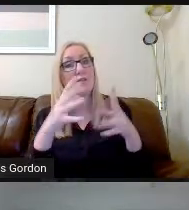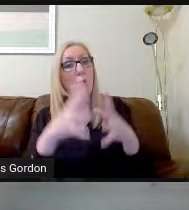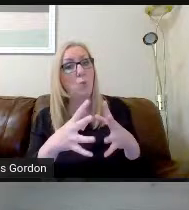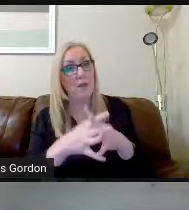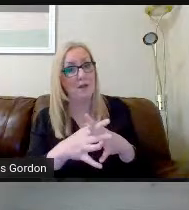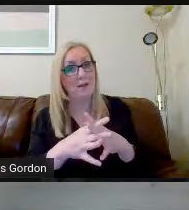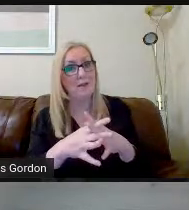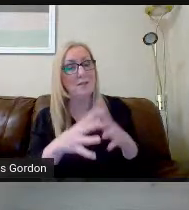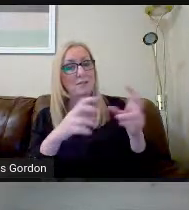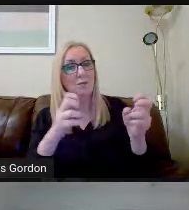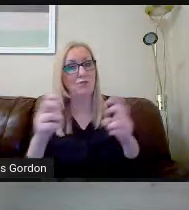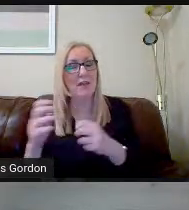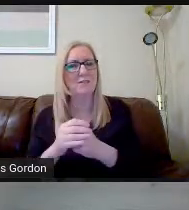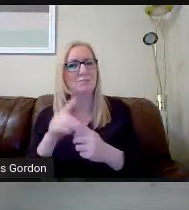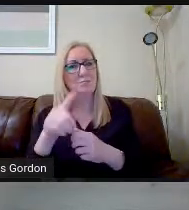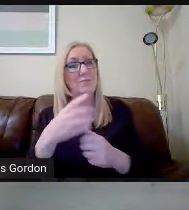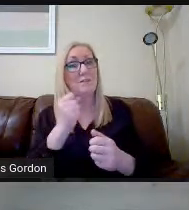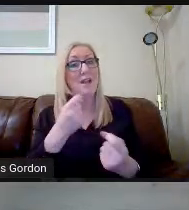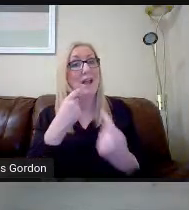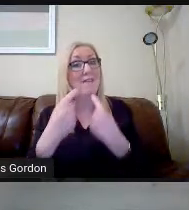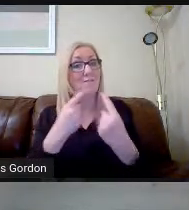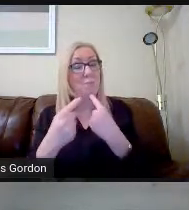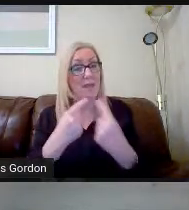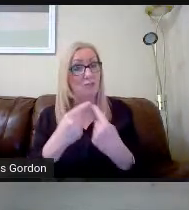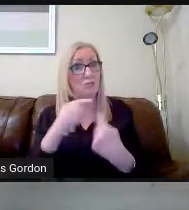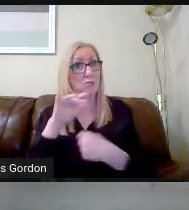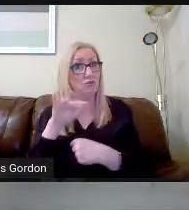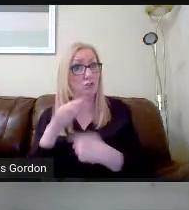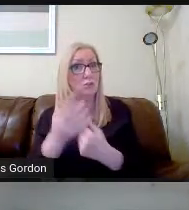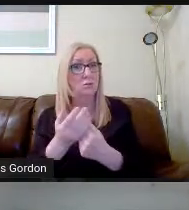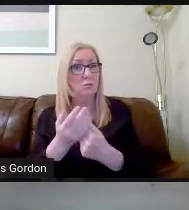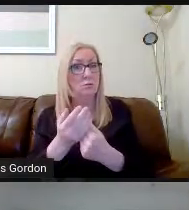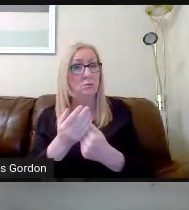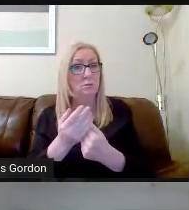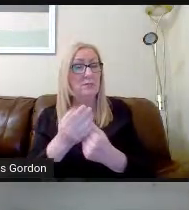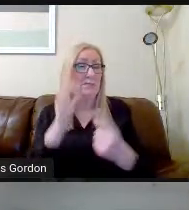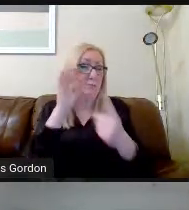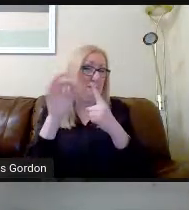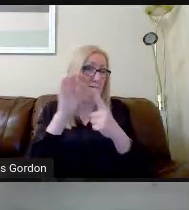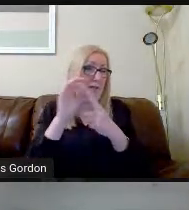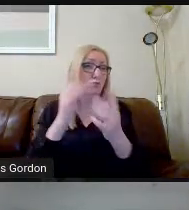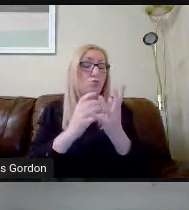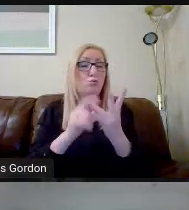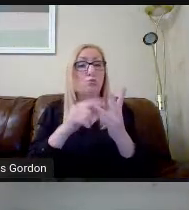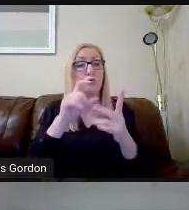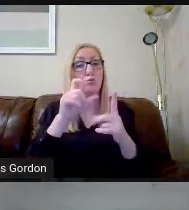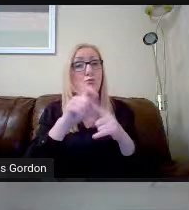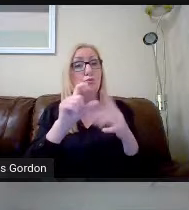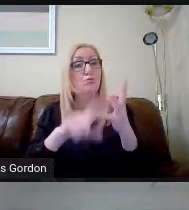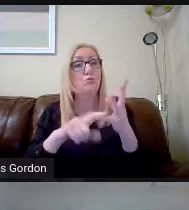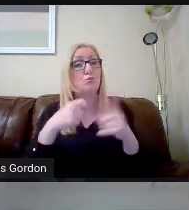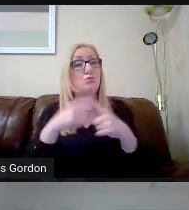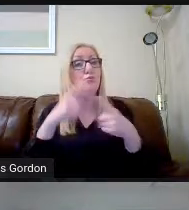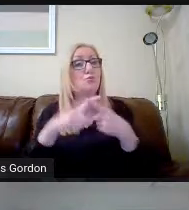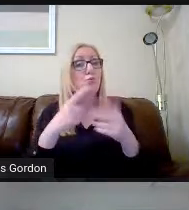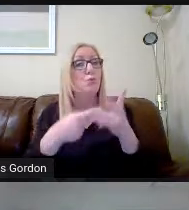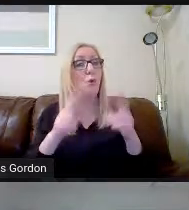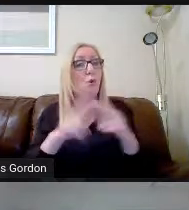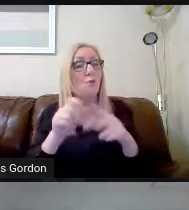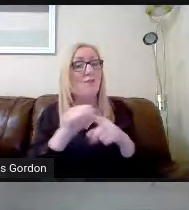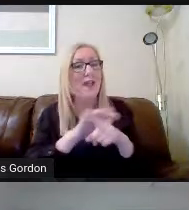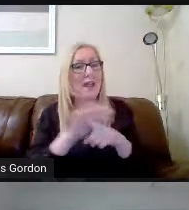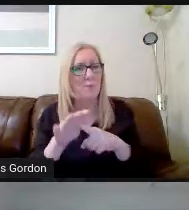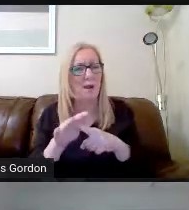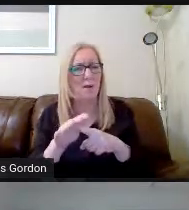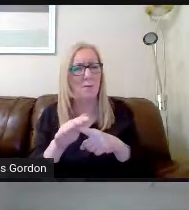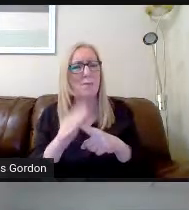There's information there which is specific to Duke of Edinburgh and pupil selection. A couple of points that I would want to make.